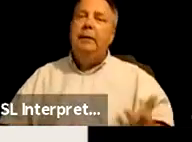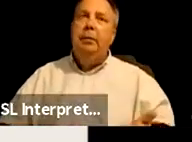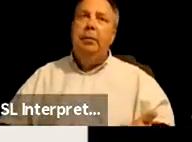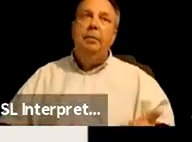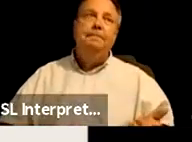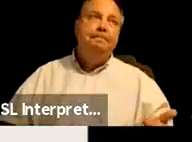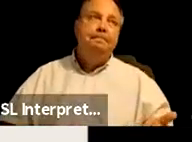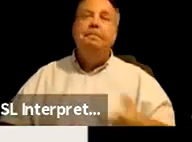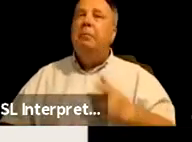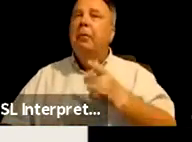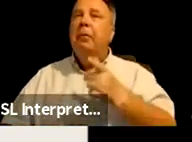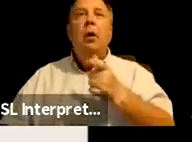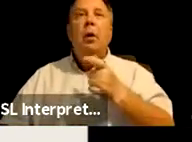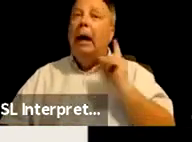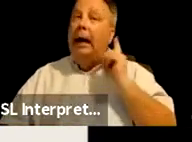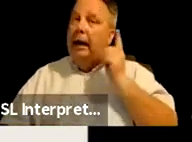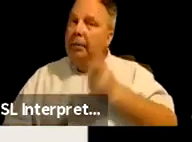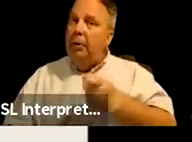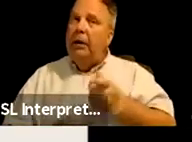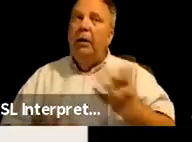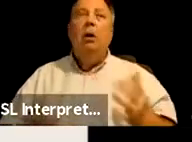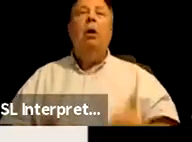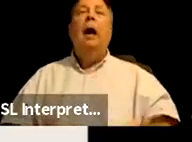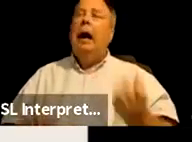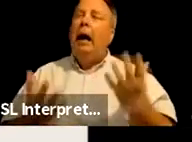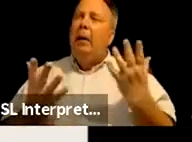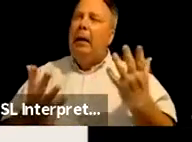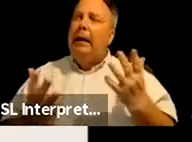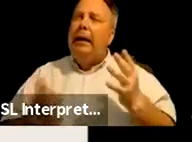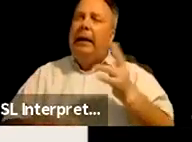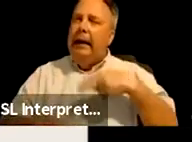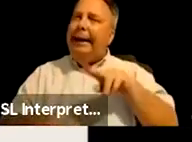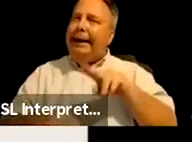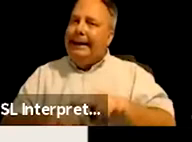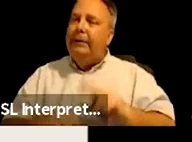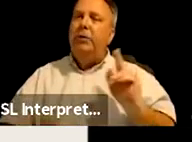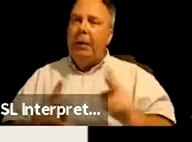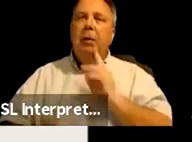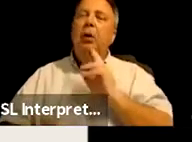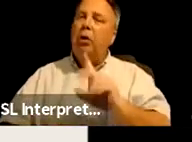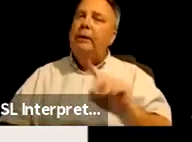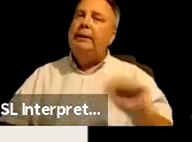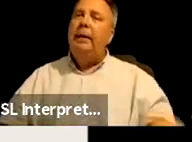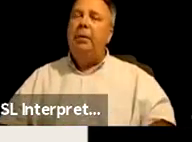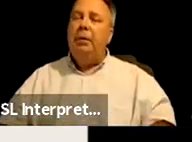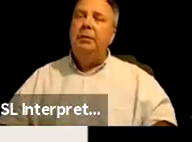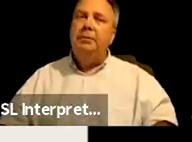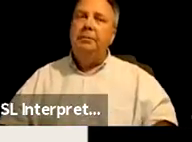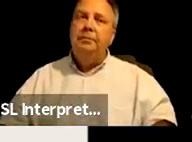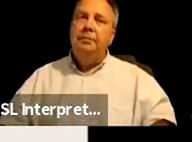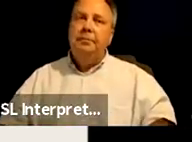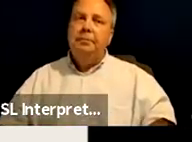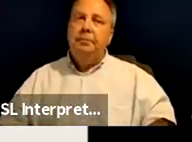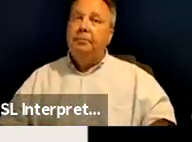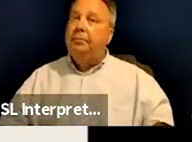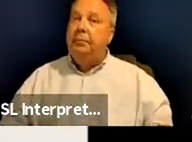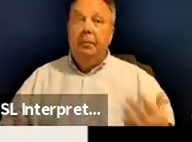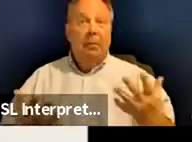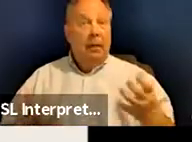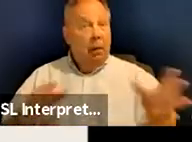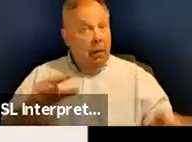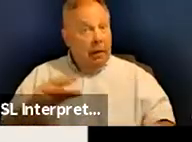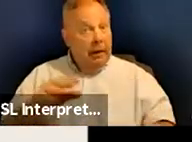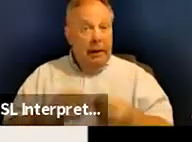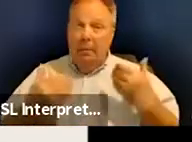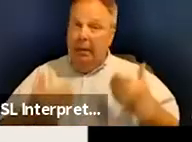Um, and in, particular, how many indigenous people are disabled? Um, I want to add that I